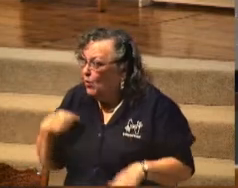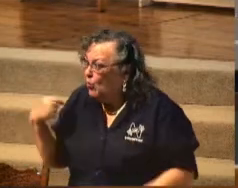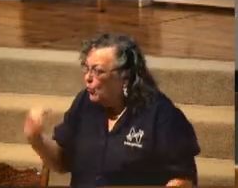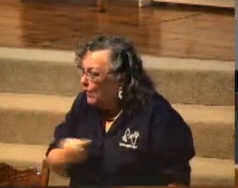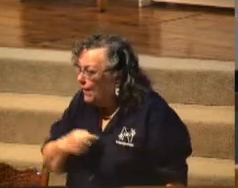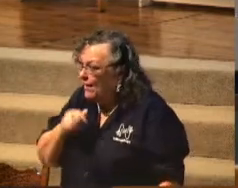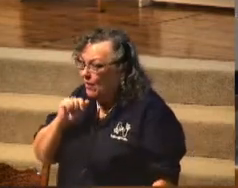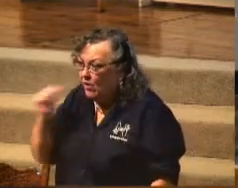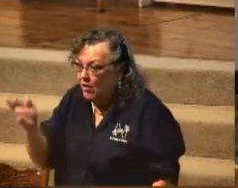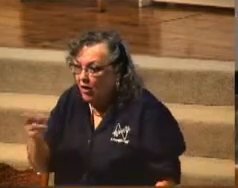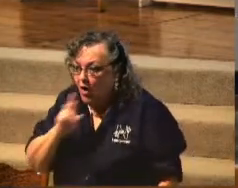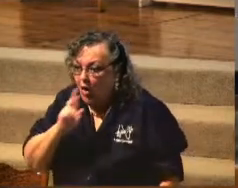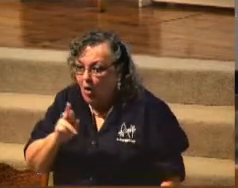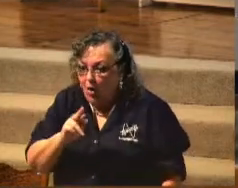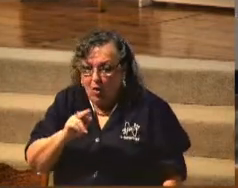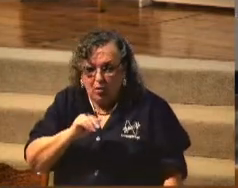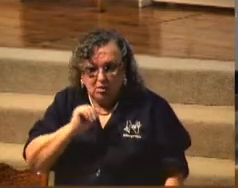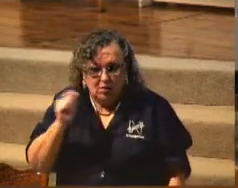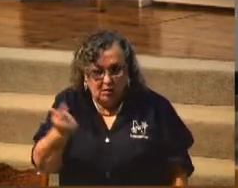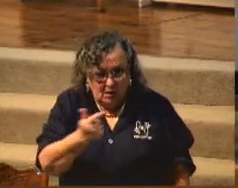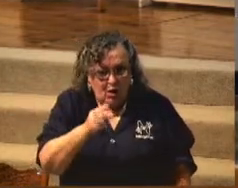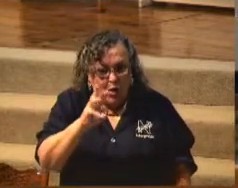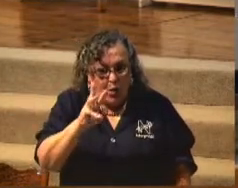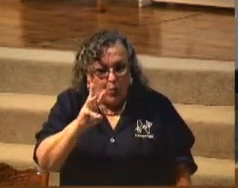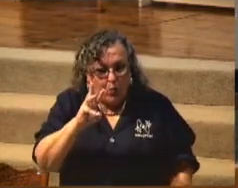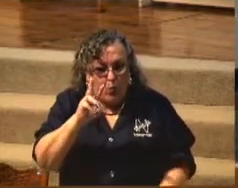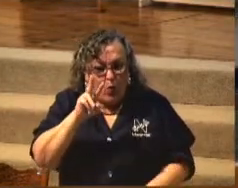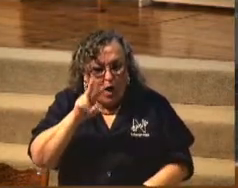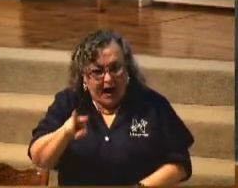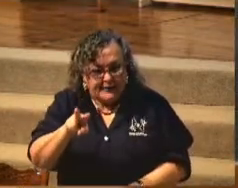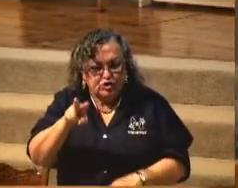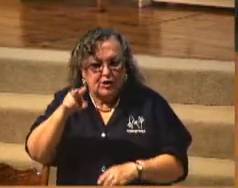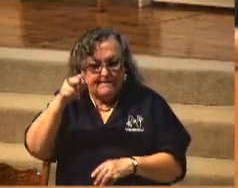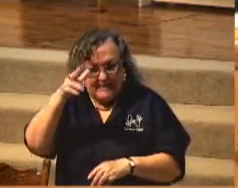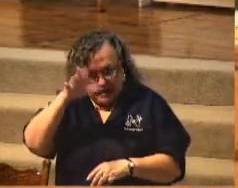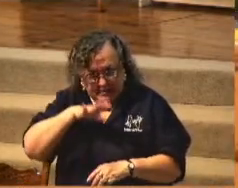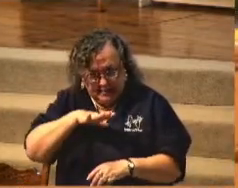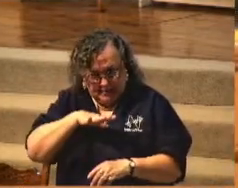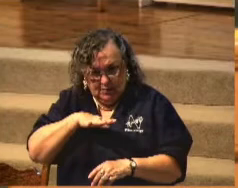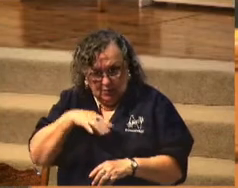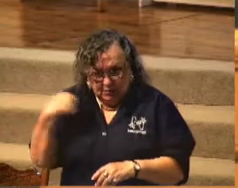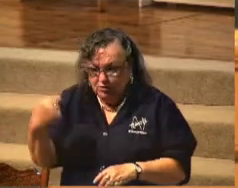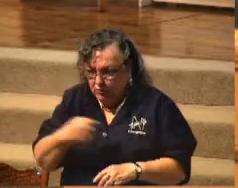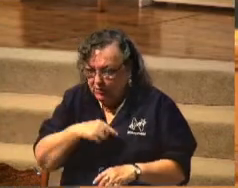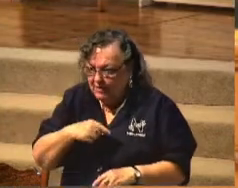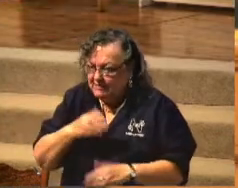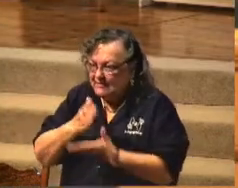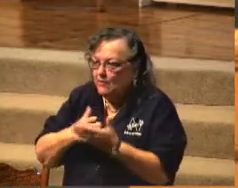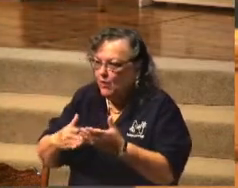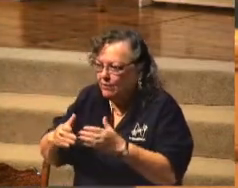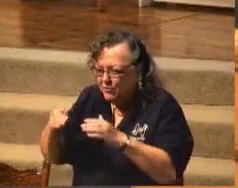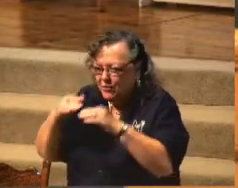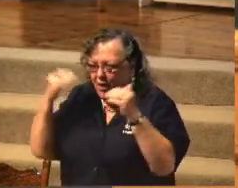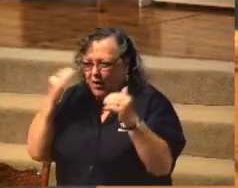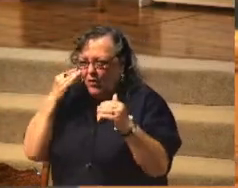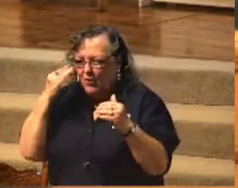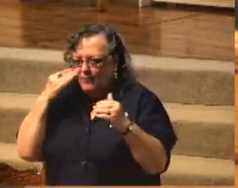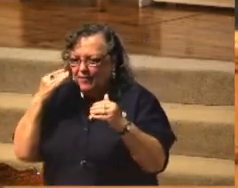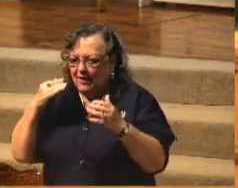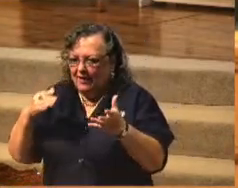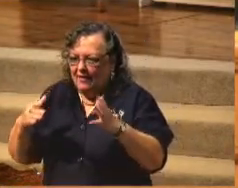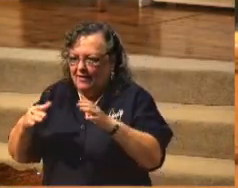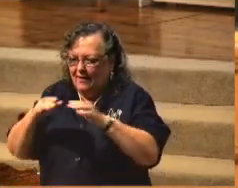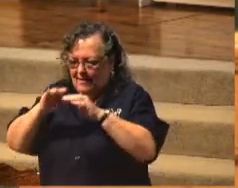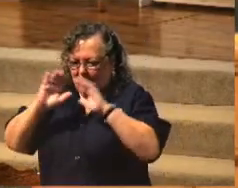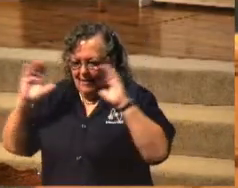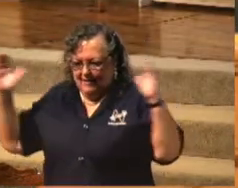all watchmen. A watchman is someone who was put up on the wall, someone who was put up in a position of surveillance,